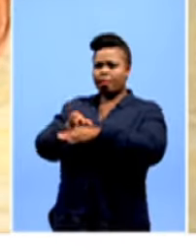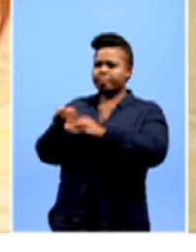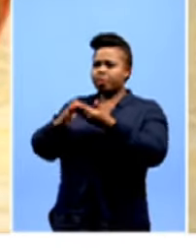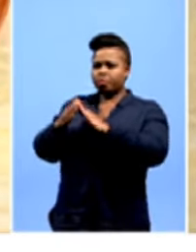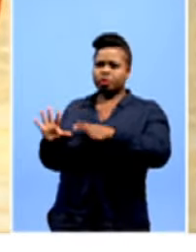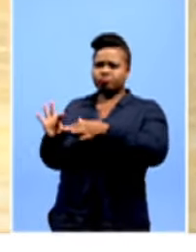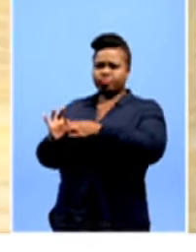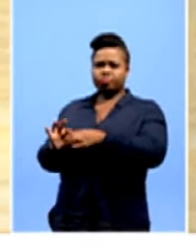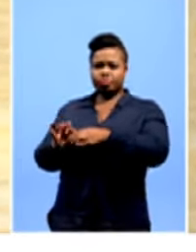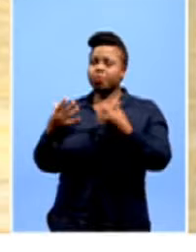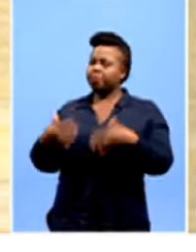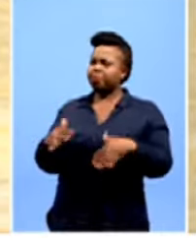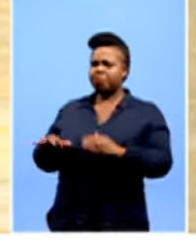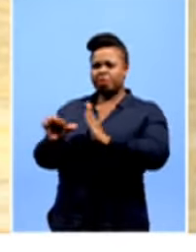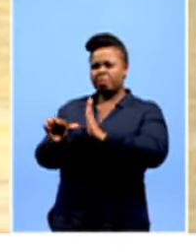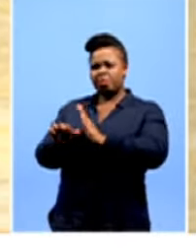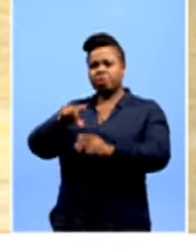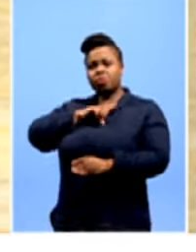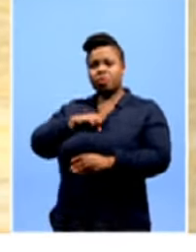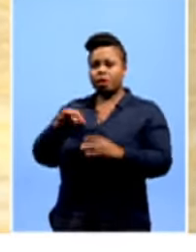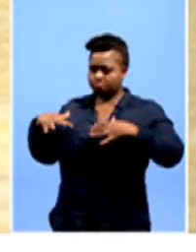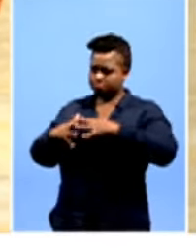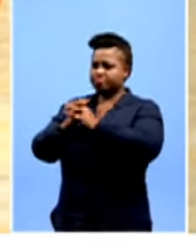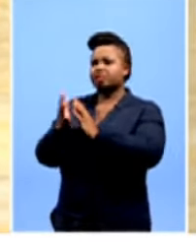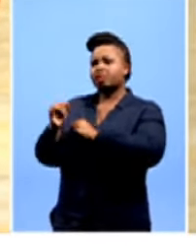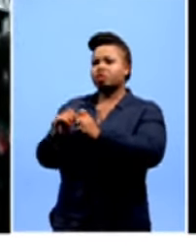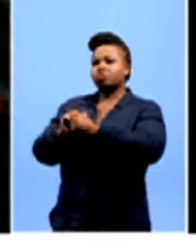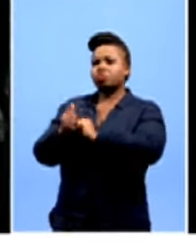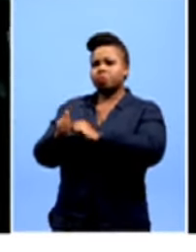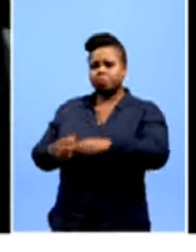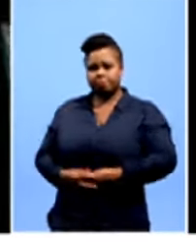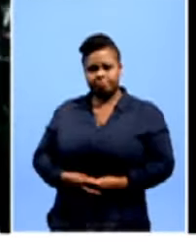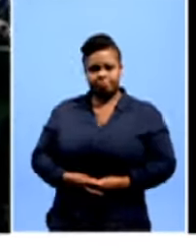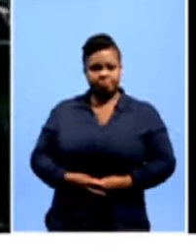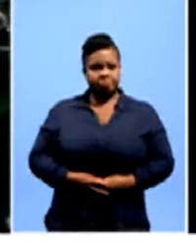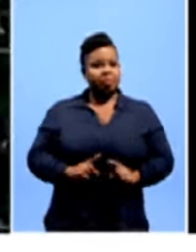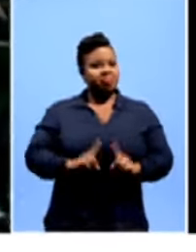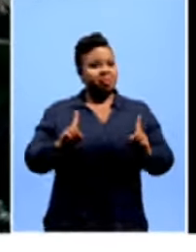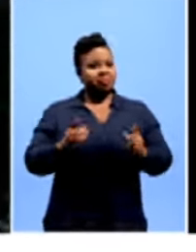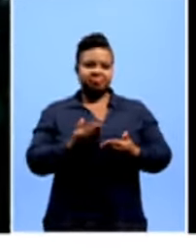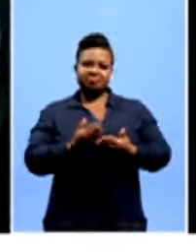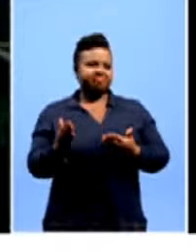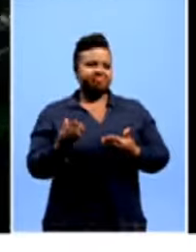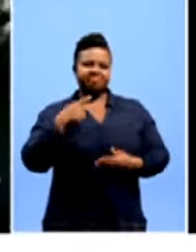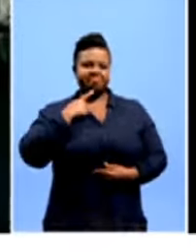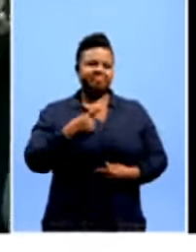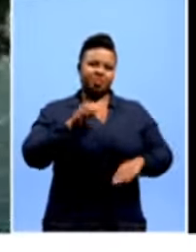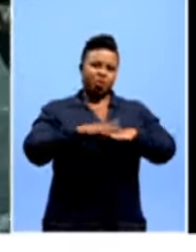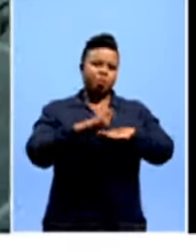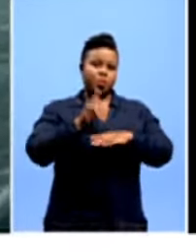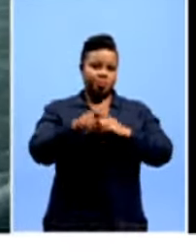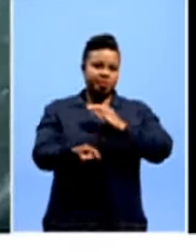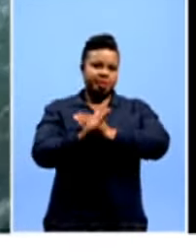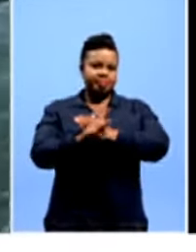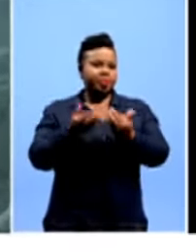communities. It's very, very important to still bring people together in sports. But others say more can still be